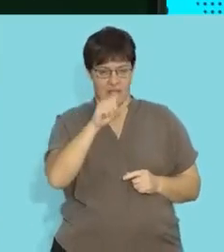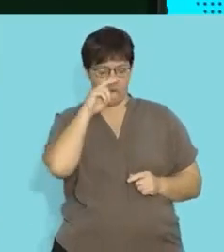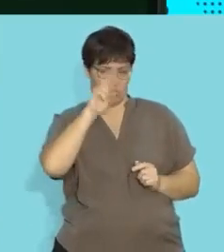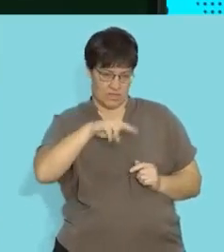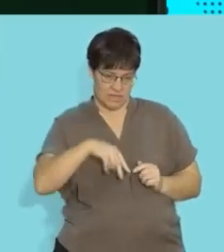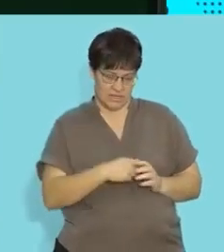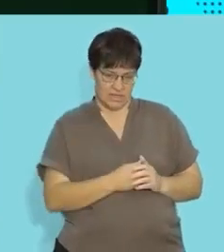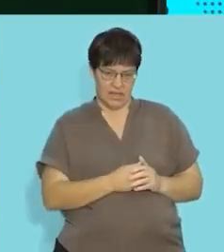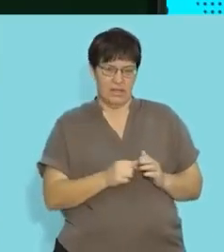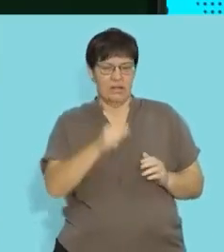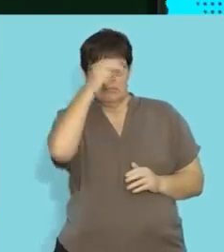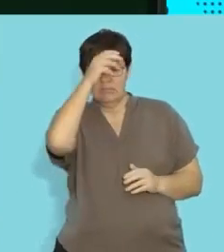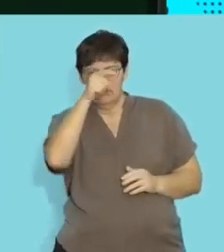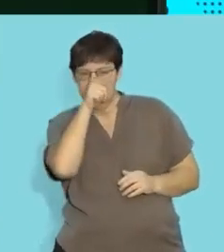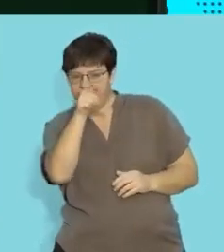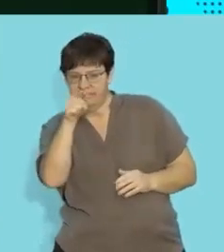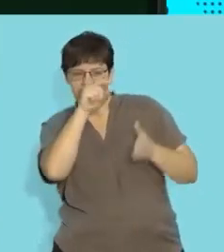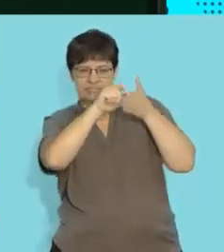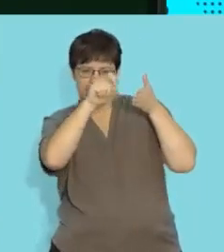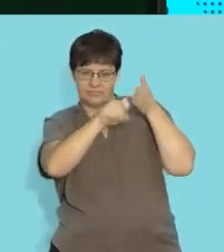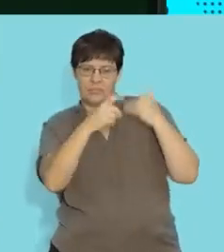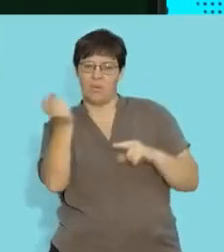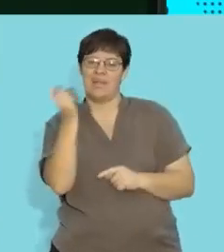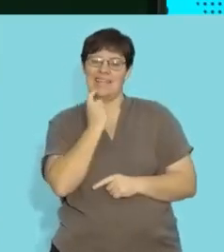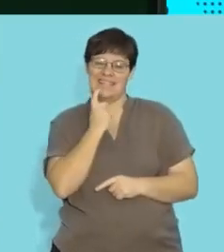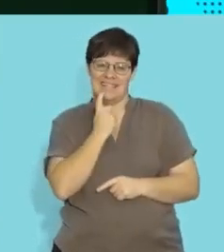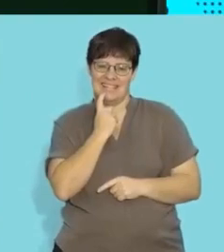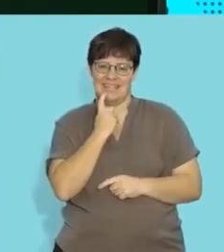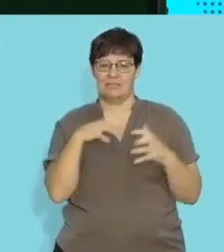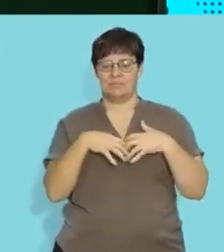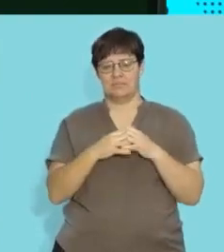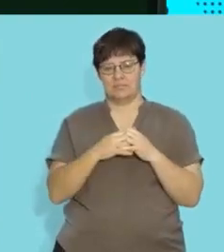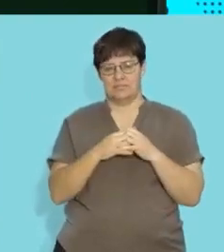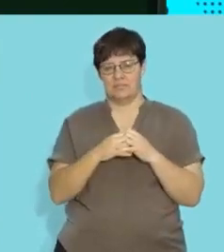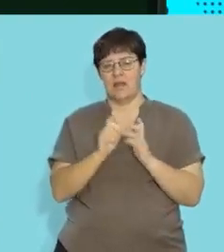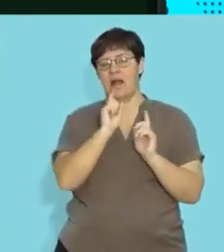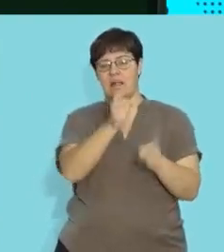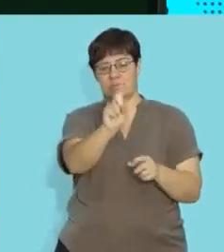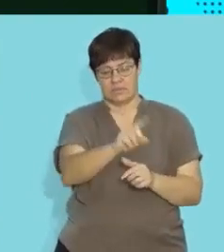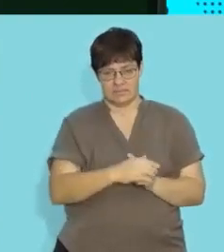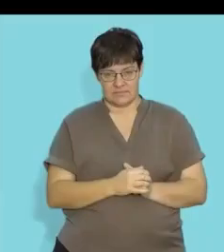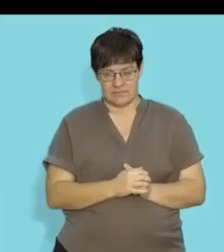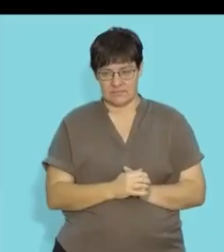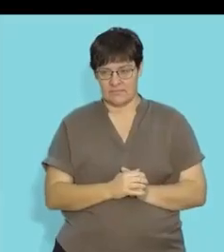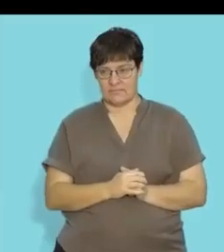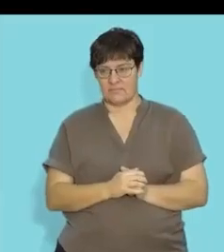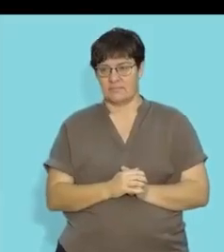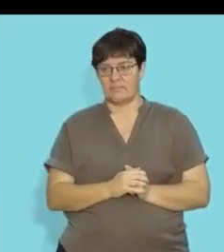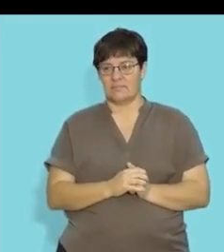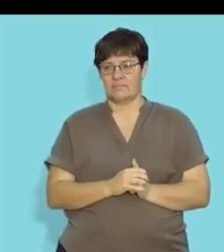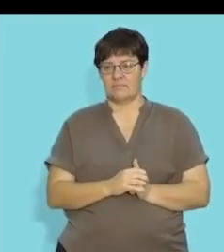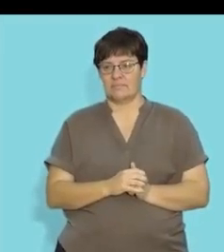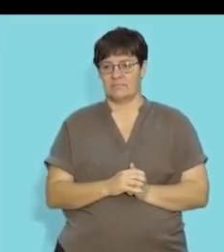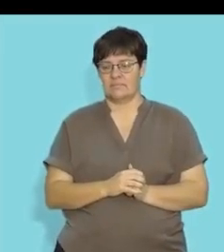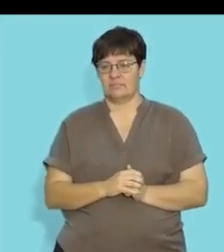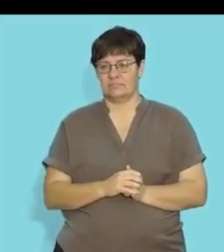highlight the key concepts in the question so that it makes it easier for us to be able to establish what the answer is okay so I'm going to go